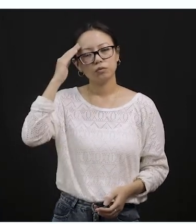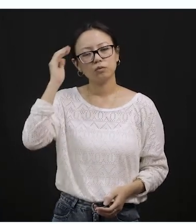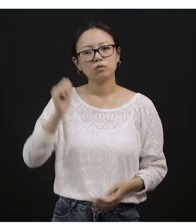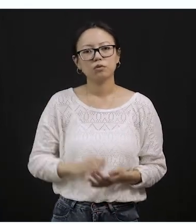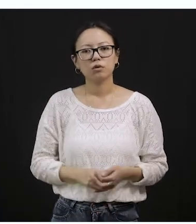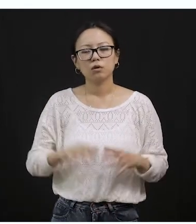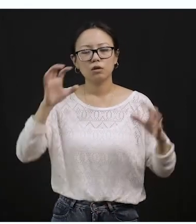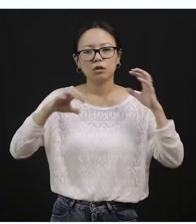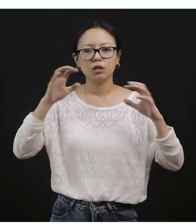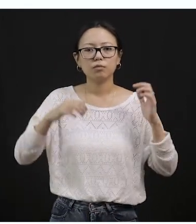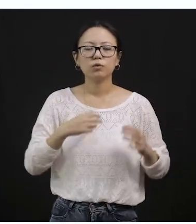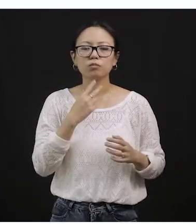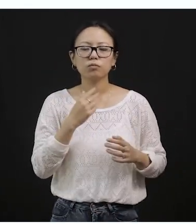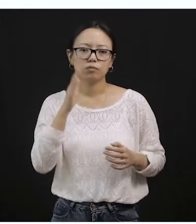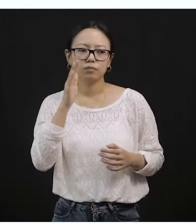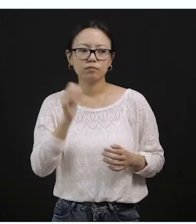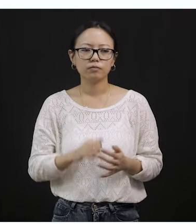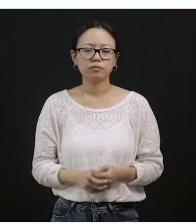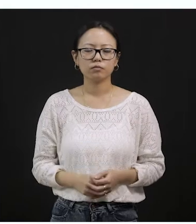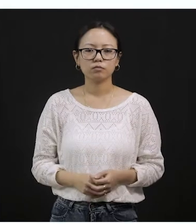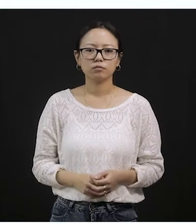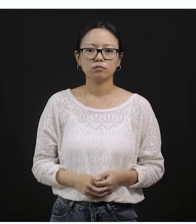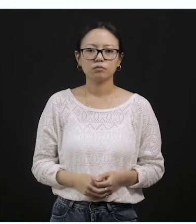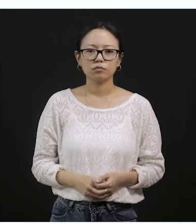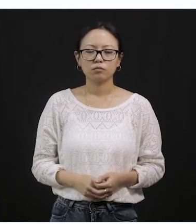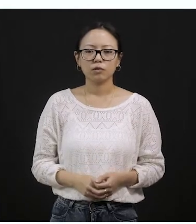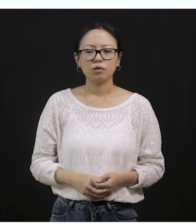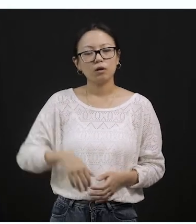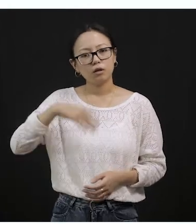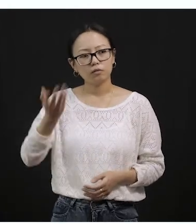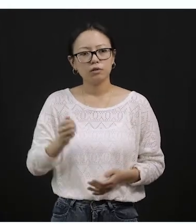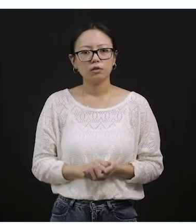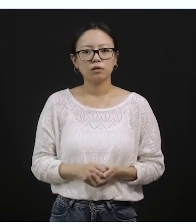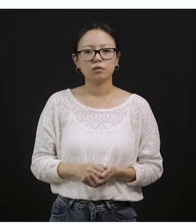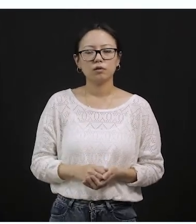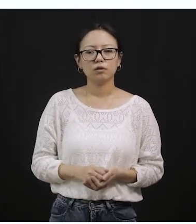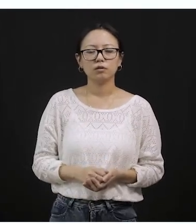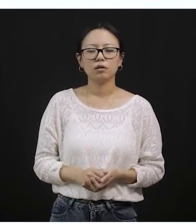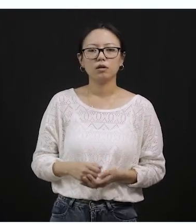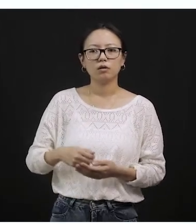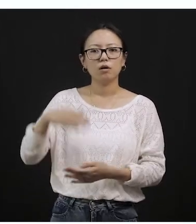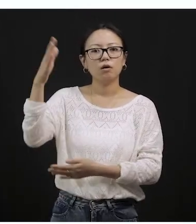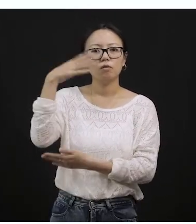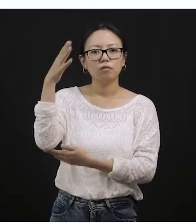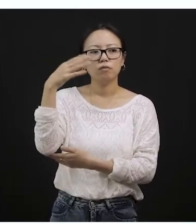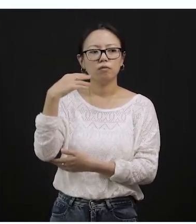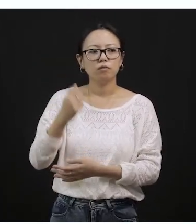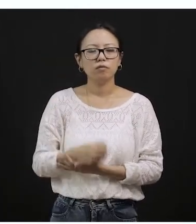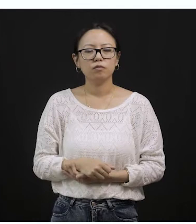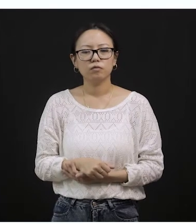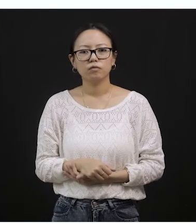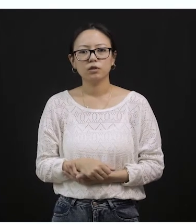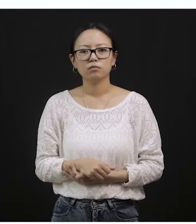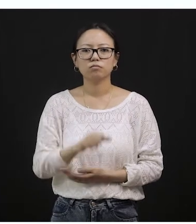our national flag. You can also just say our national flag. All right? So I've